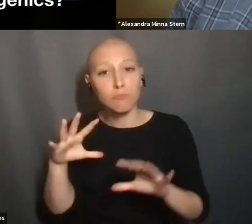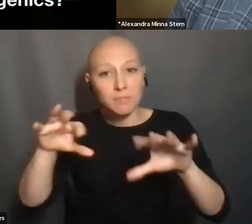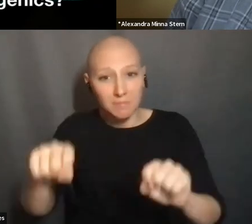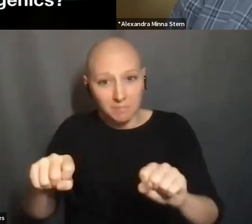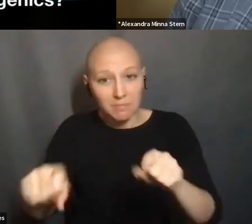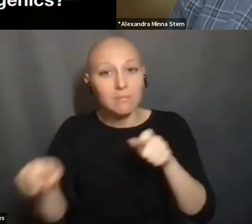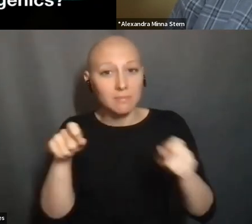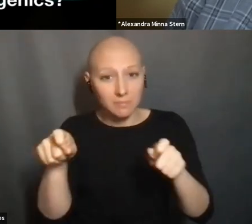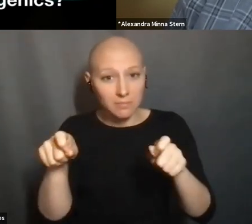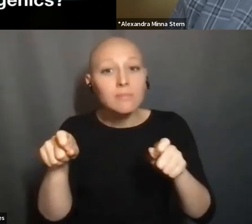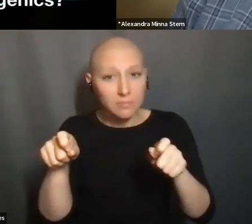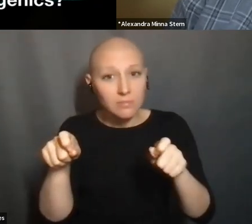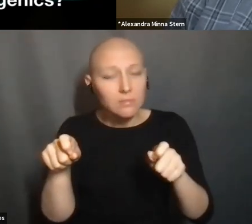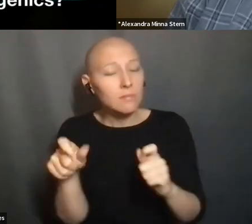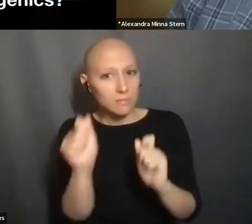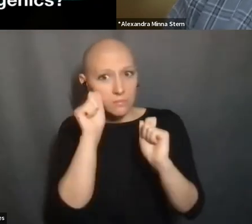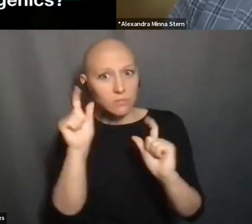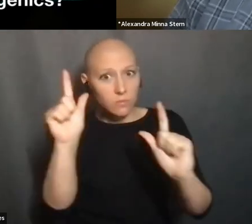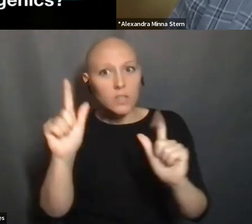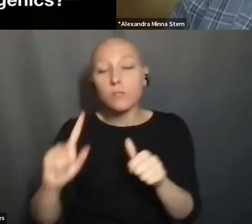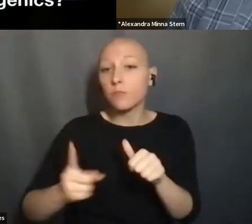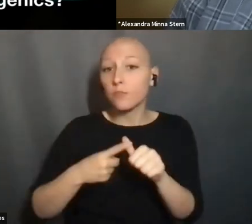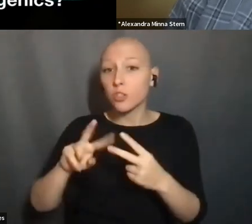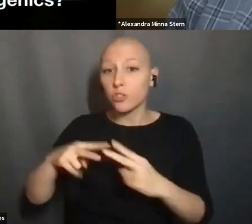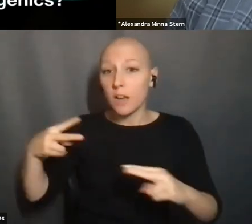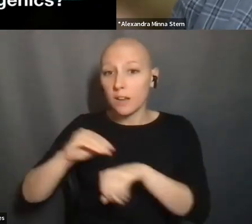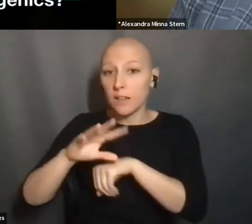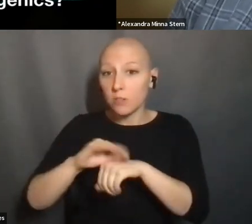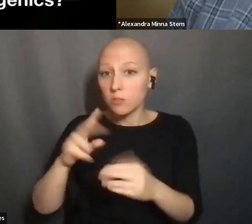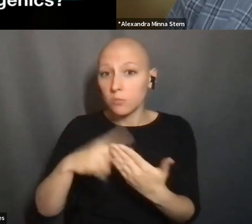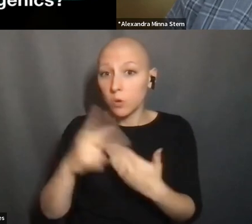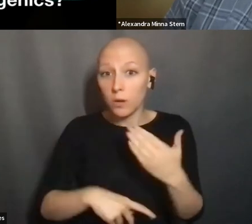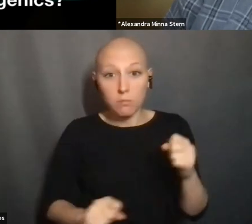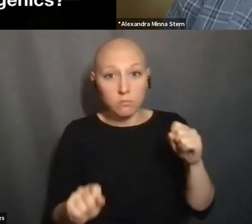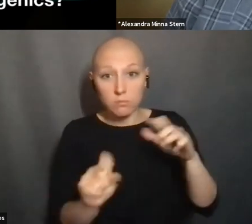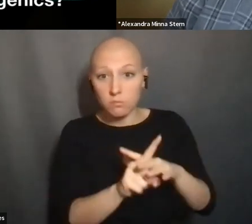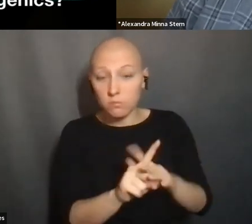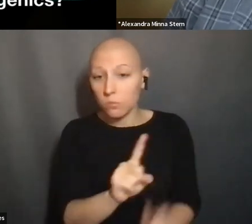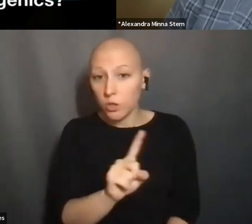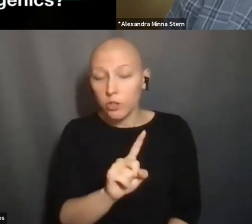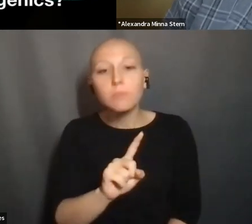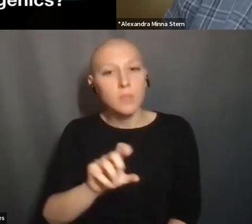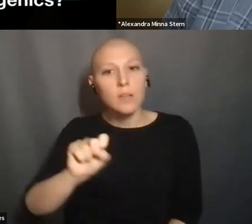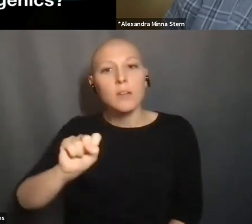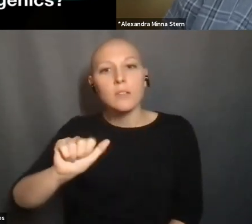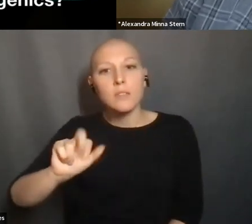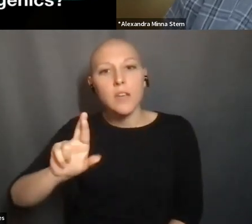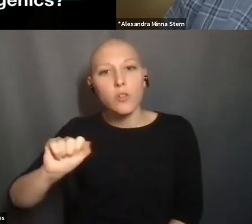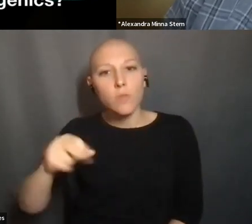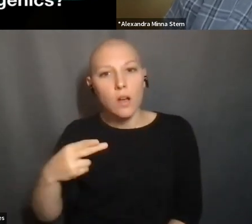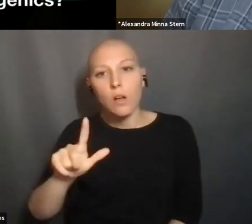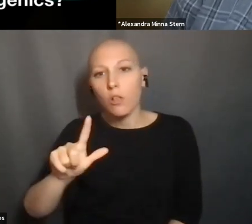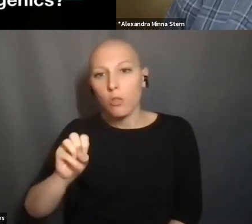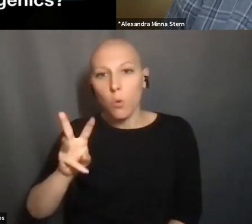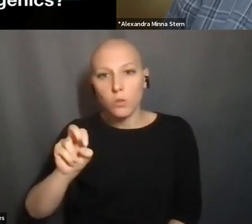IT'S KIND OF SURPRISING. WHERE DID THE FIRST GENETIC COUNSELING PROGRAM EMERGE? IT EMERGED AT SARAH LAWRENCE COLLEGE IN NEW